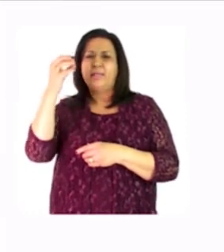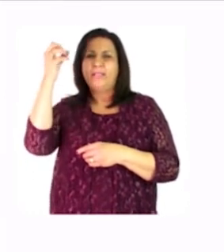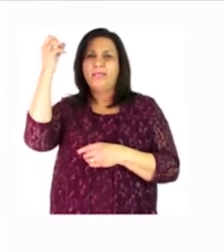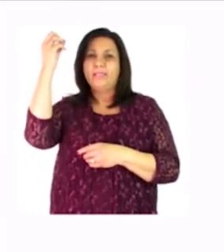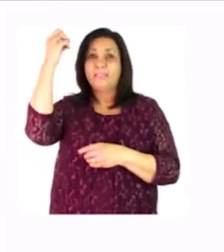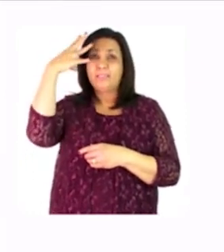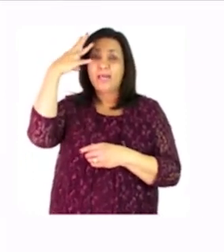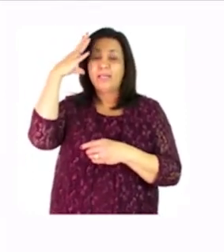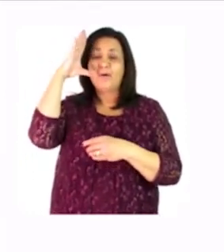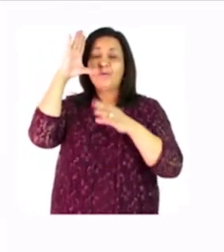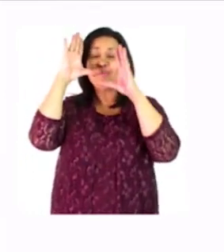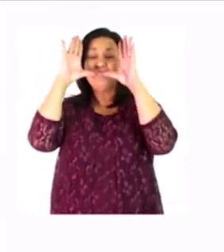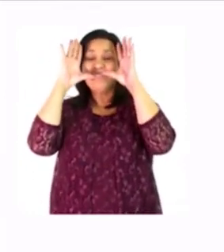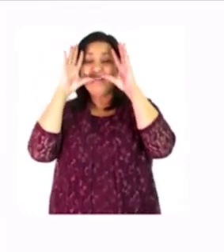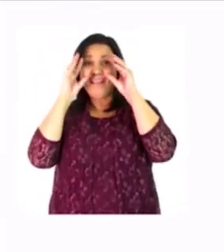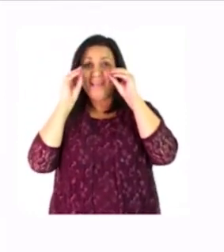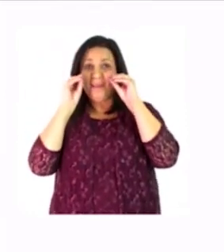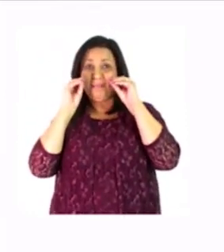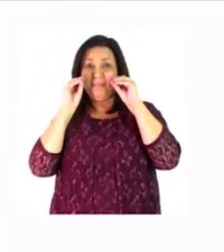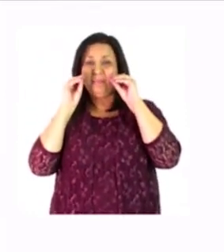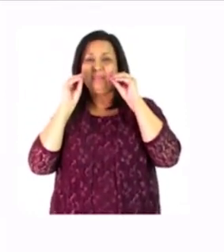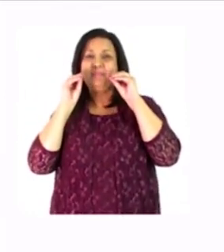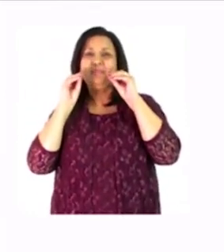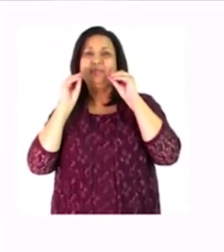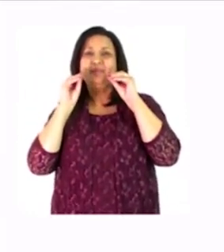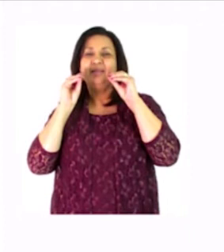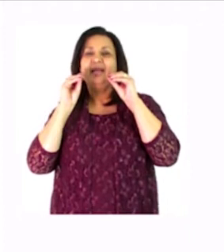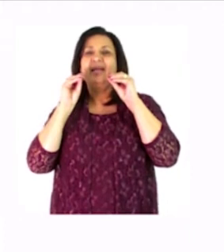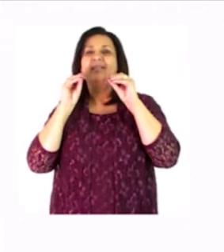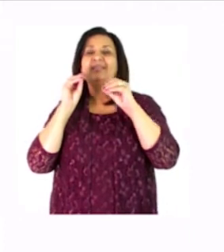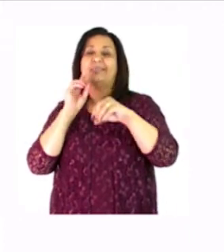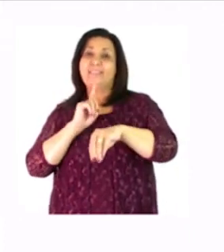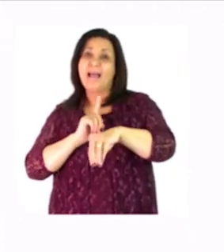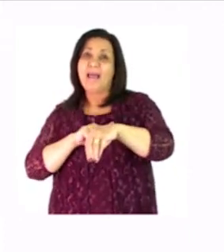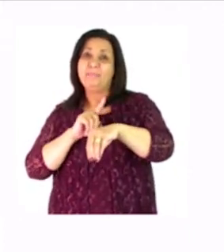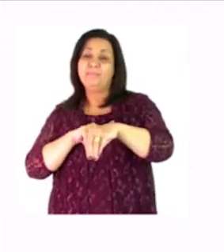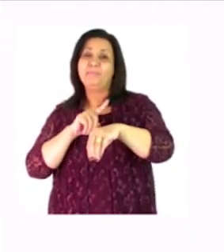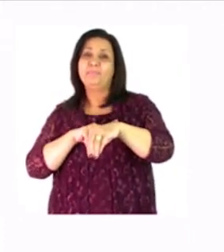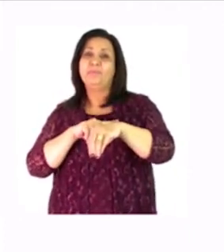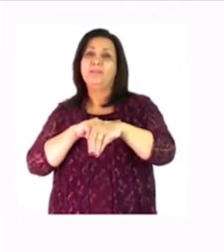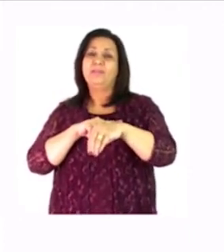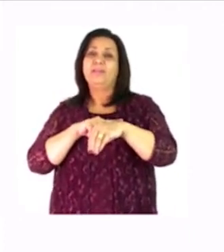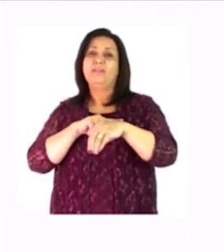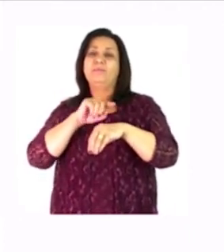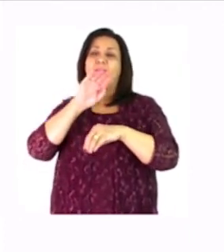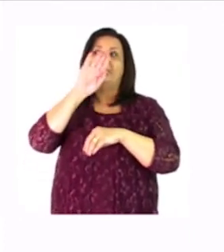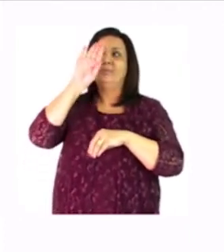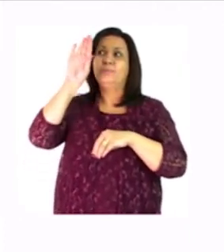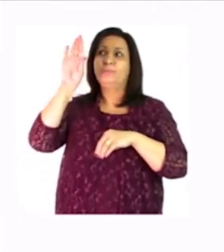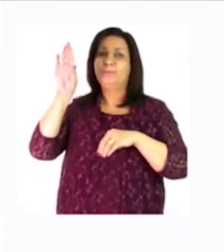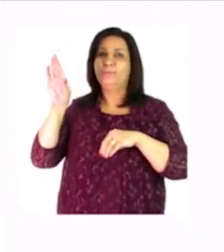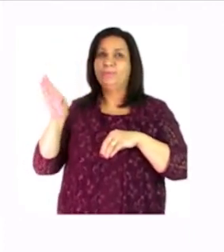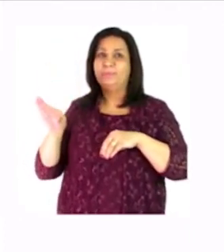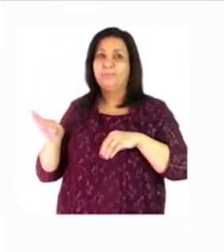to sleep it's time for sunset so that is picture number three which is going to be